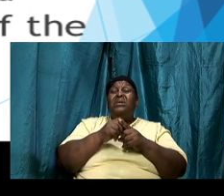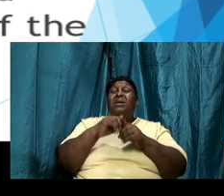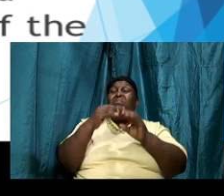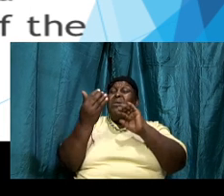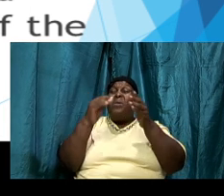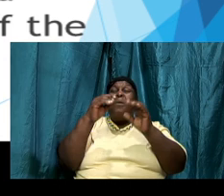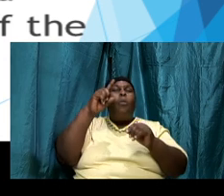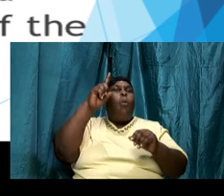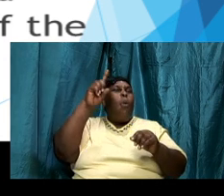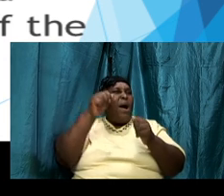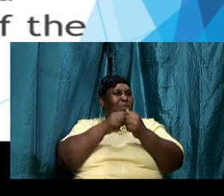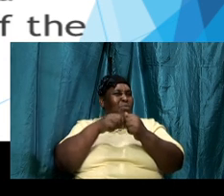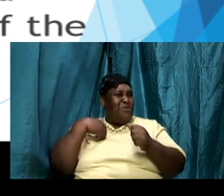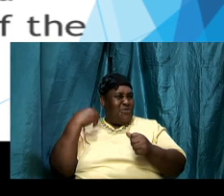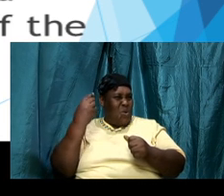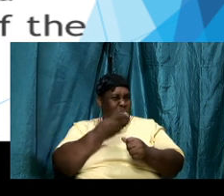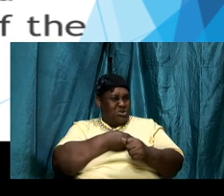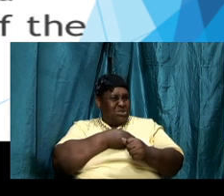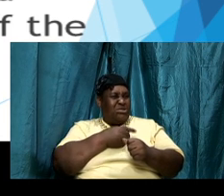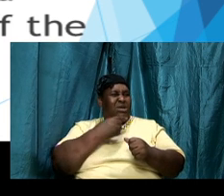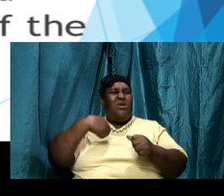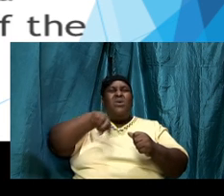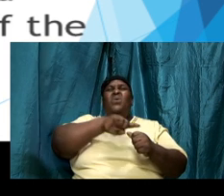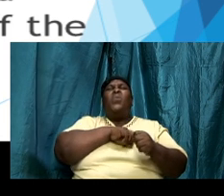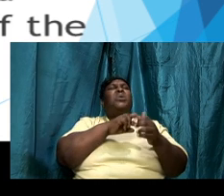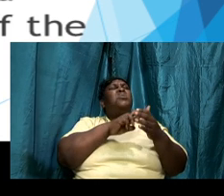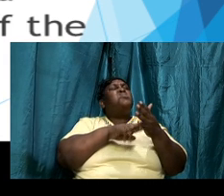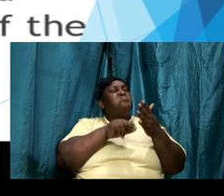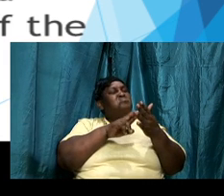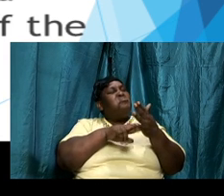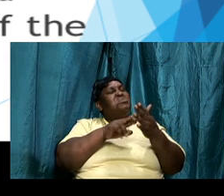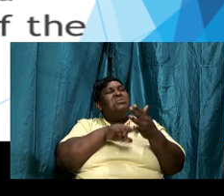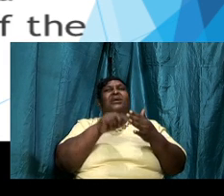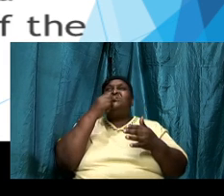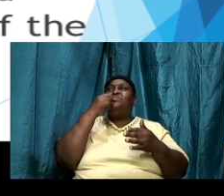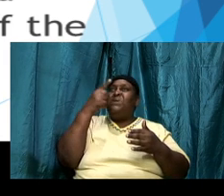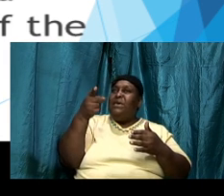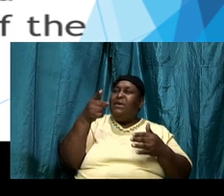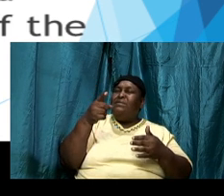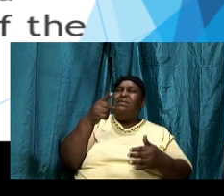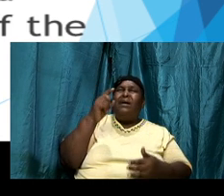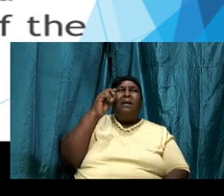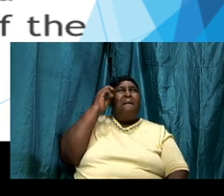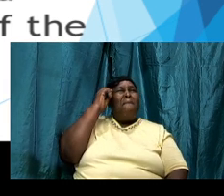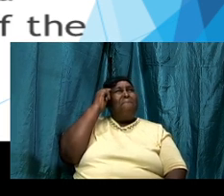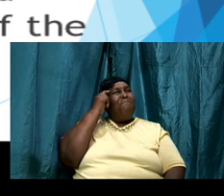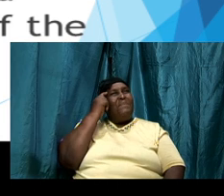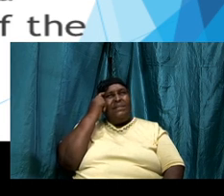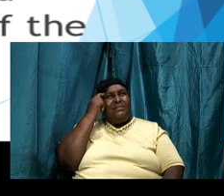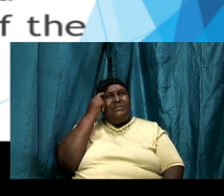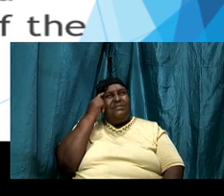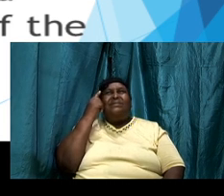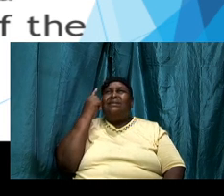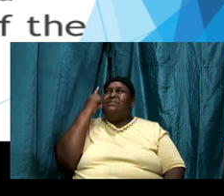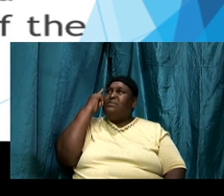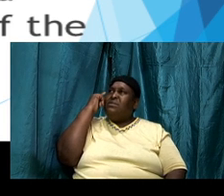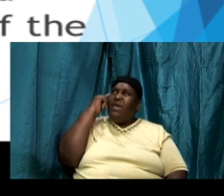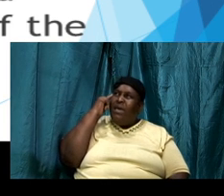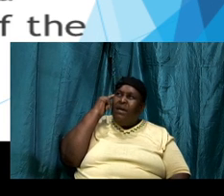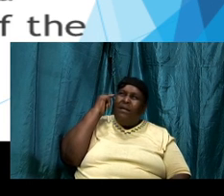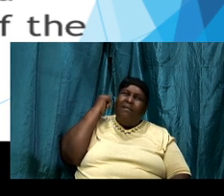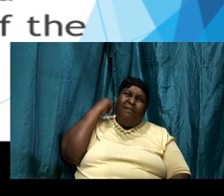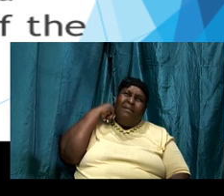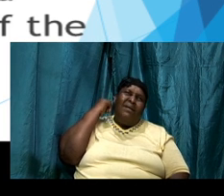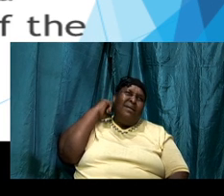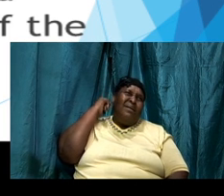we read it and we speak it and then we start to meditate and think on it and so we are being drawn to him in